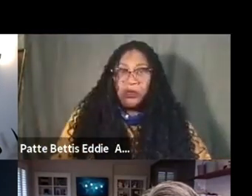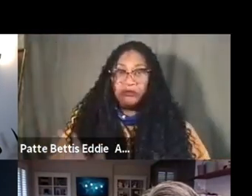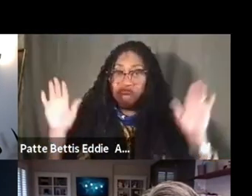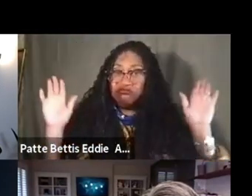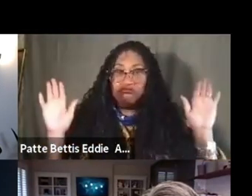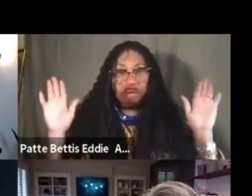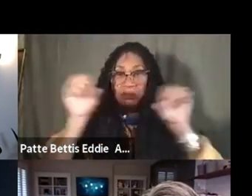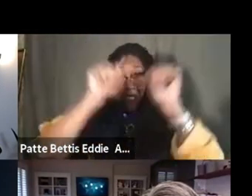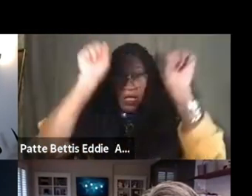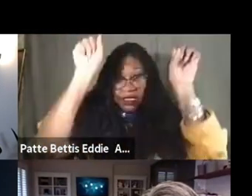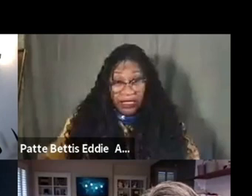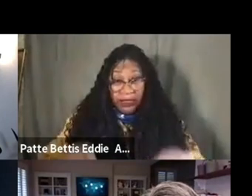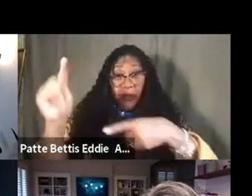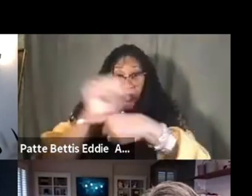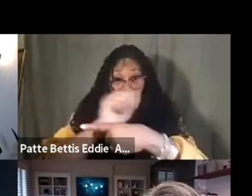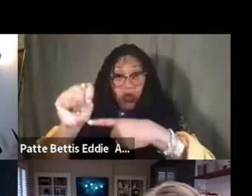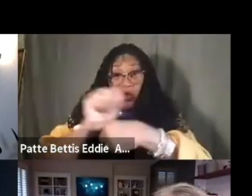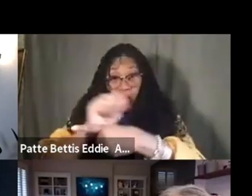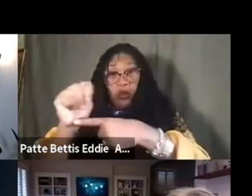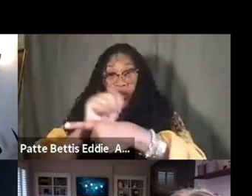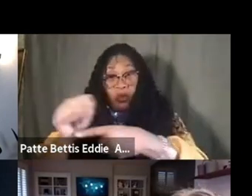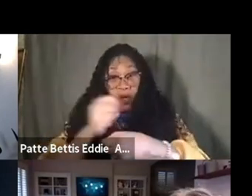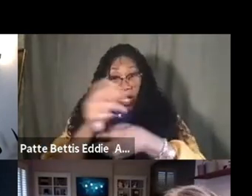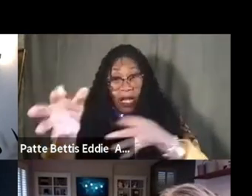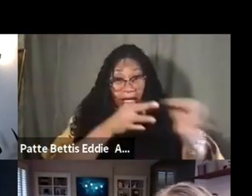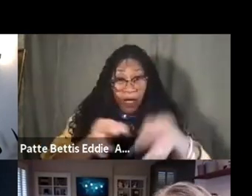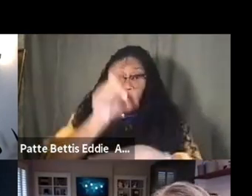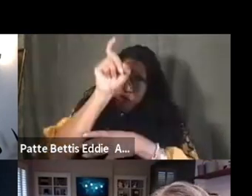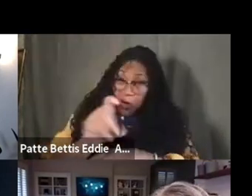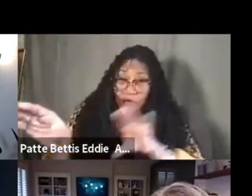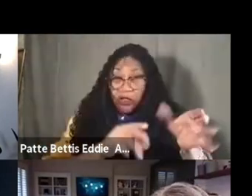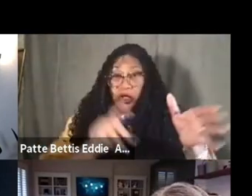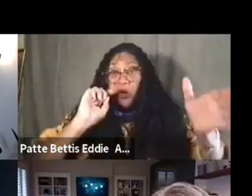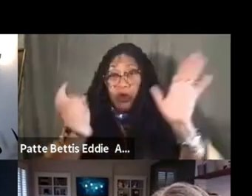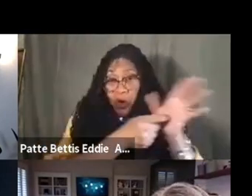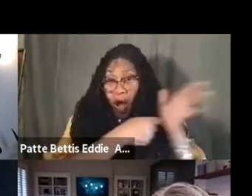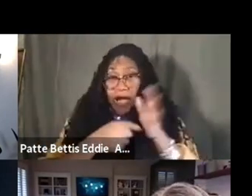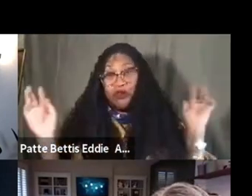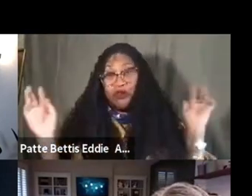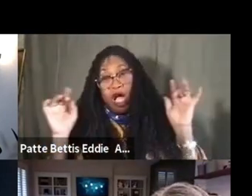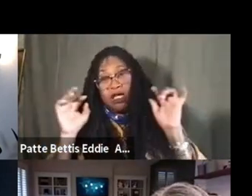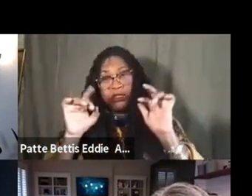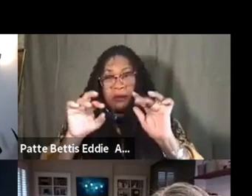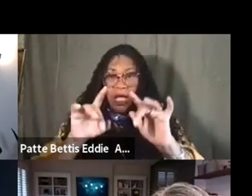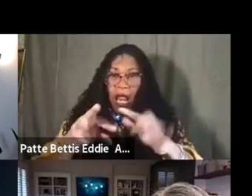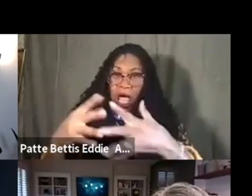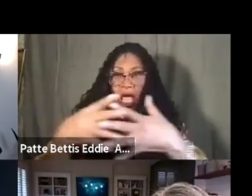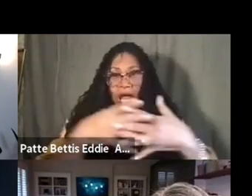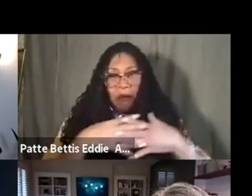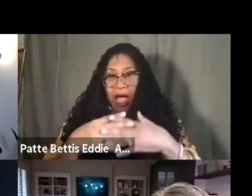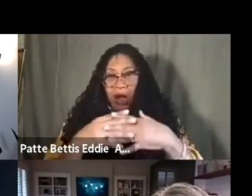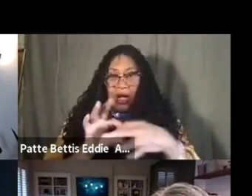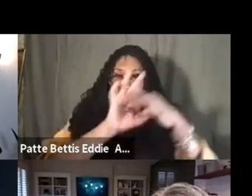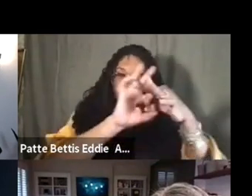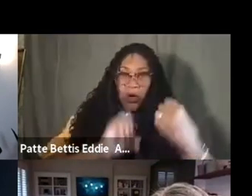systems that we are trained in tell us everything about, we're supposed to be in there and assimilate, and go along with that violence, right, and, and